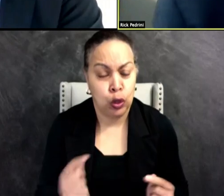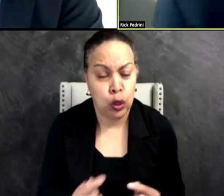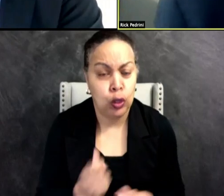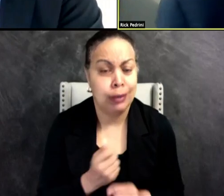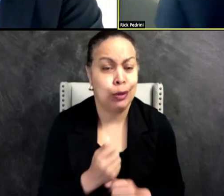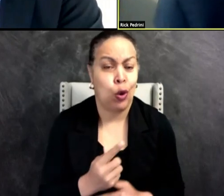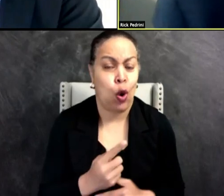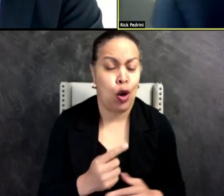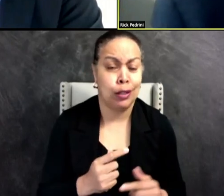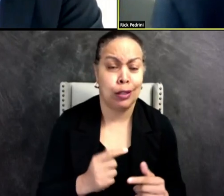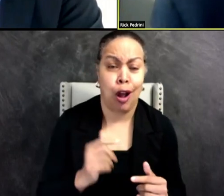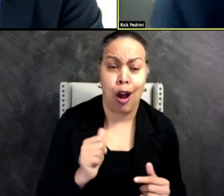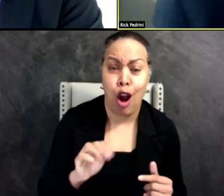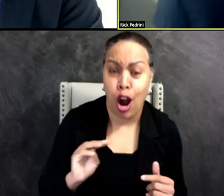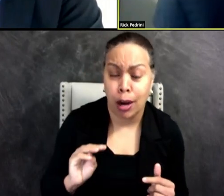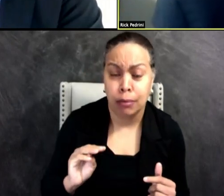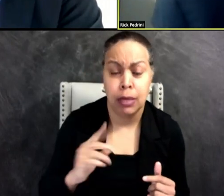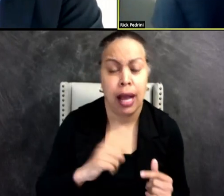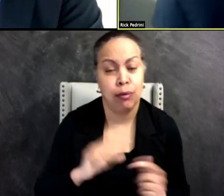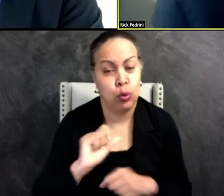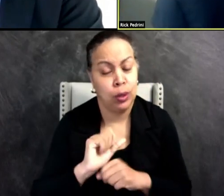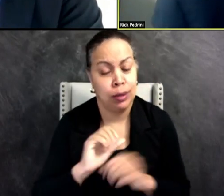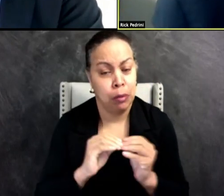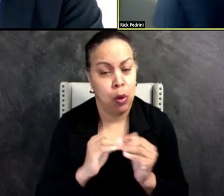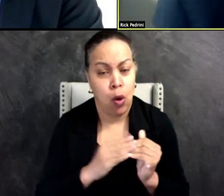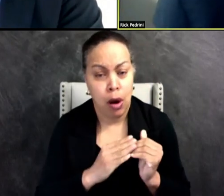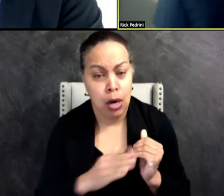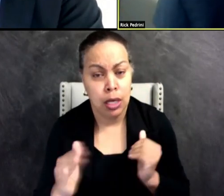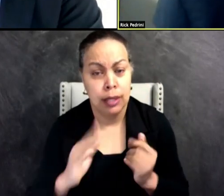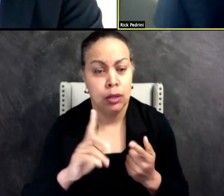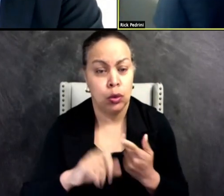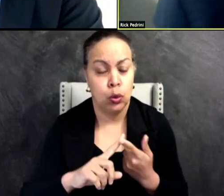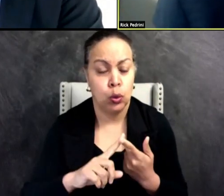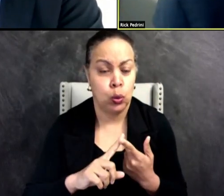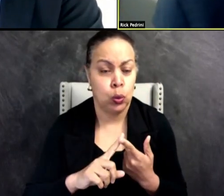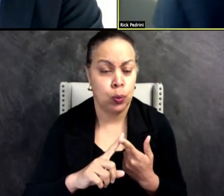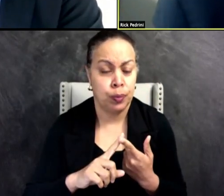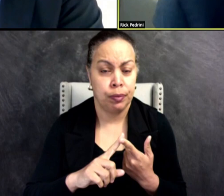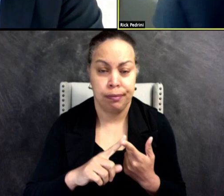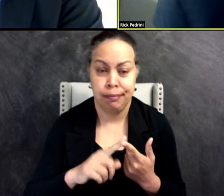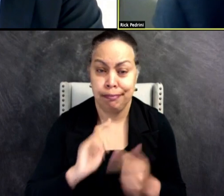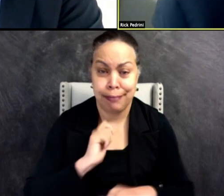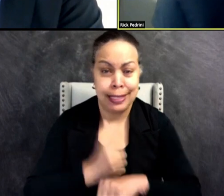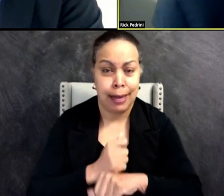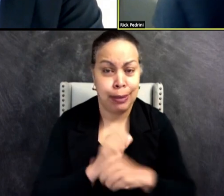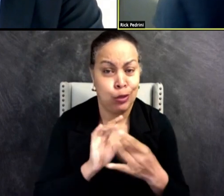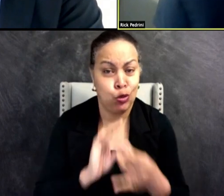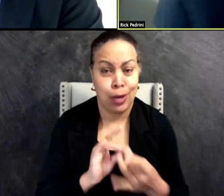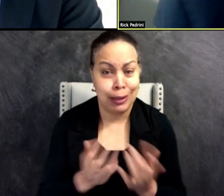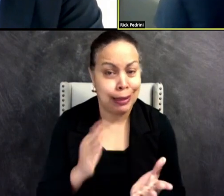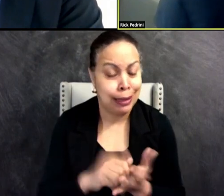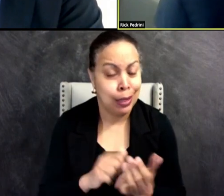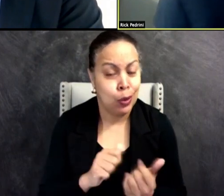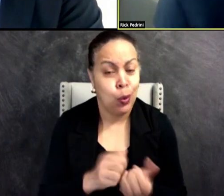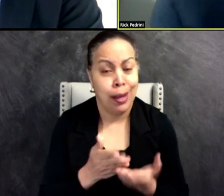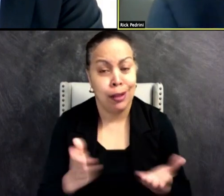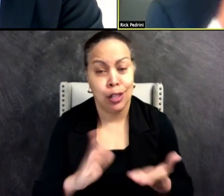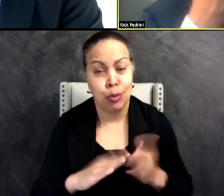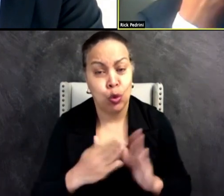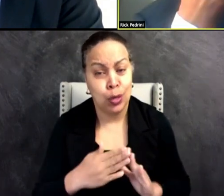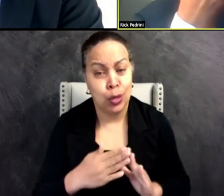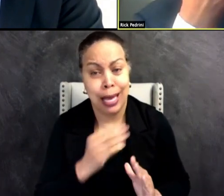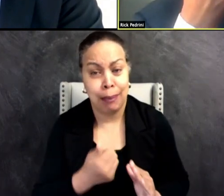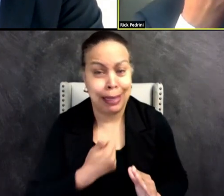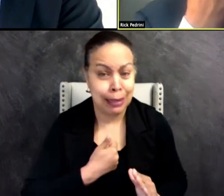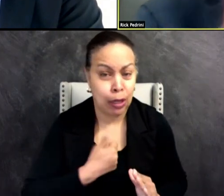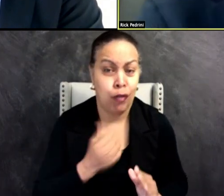the work I have to do going forward to to reestablish trust between the community and myself and the community in